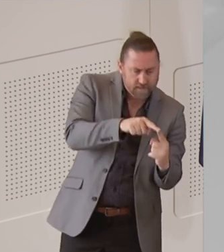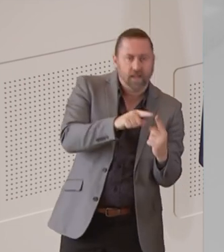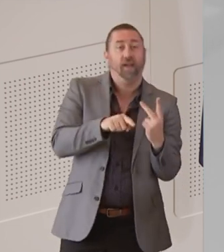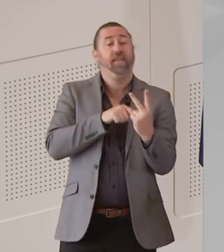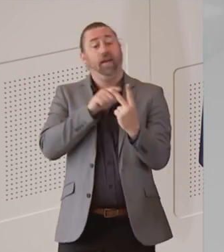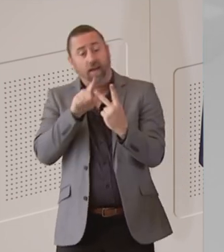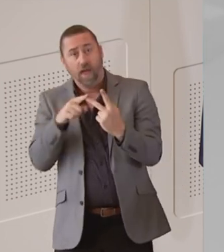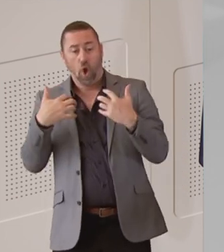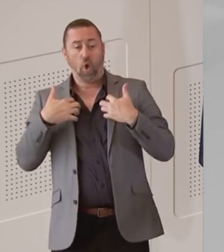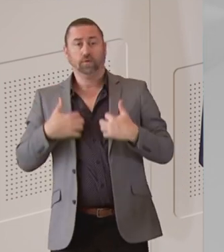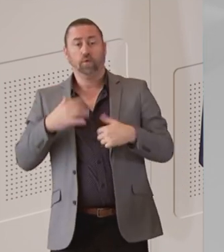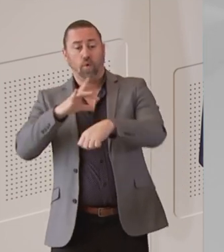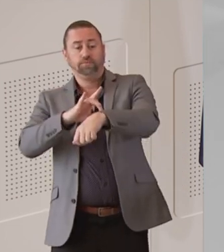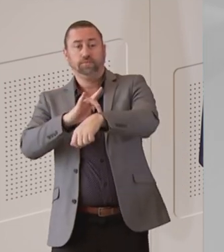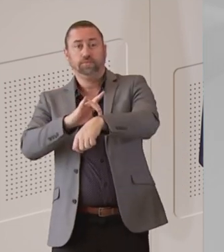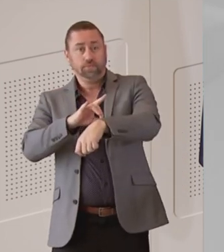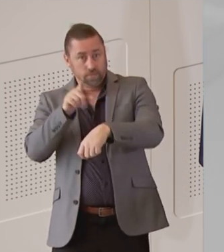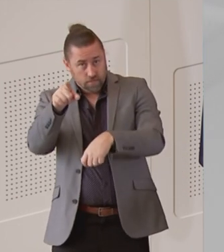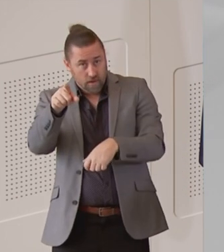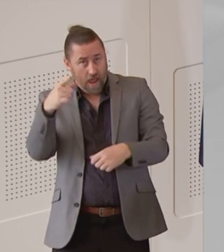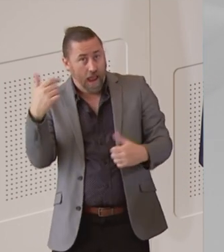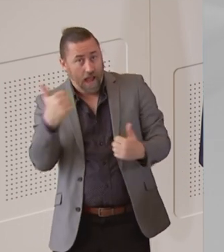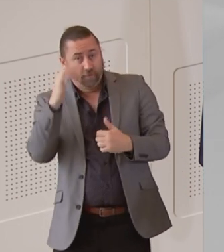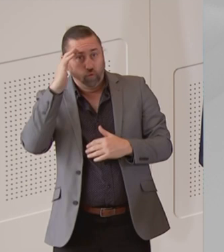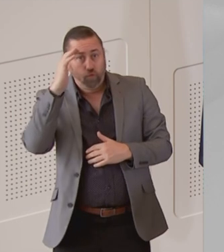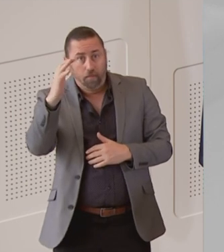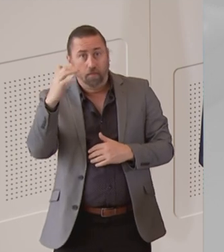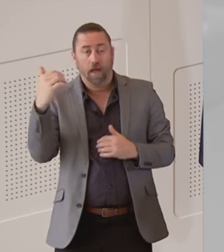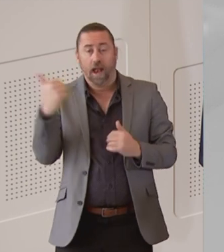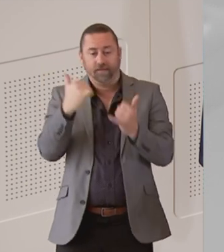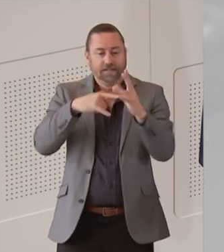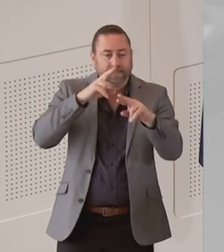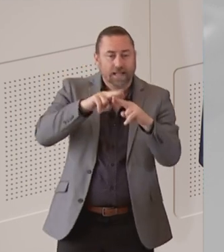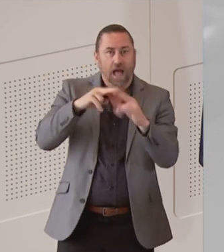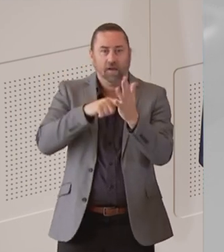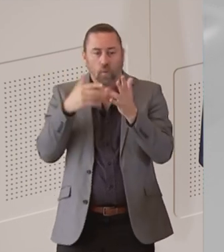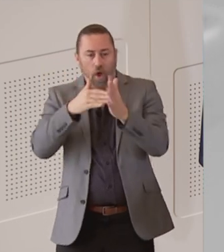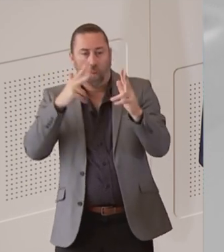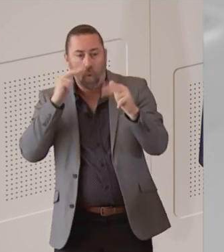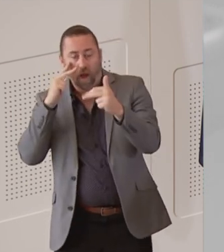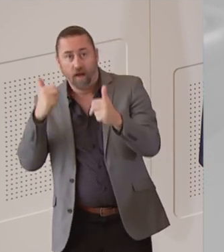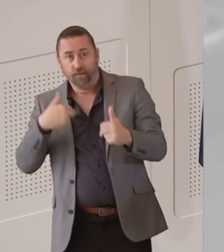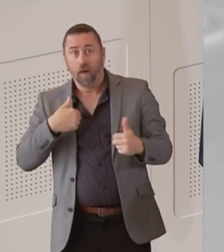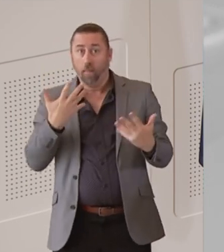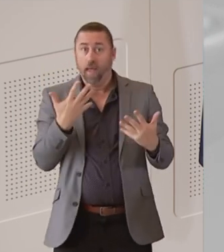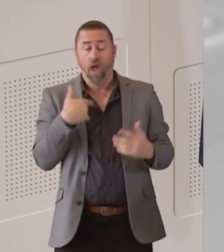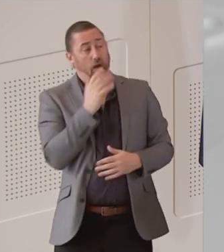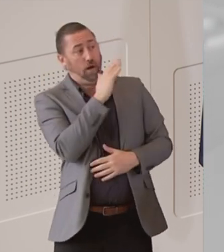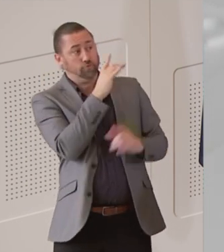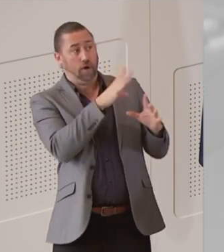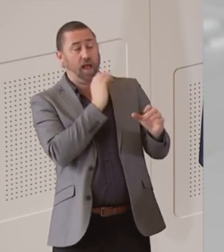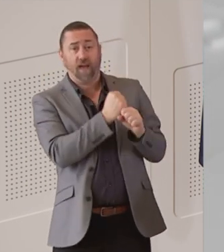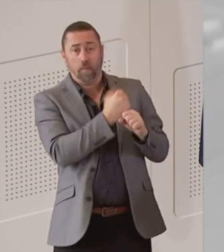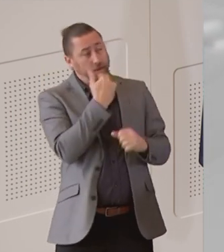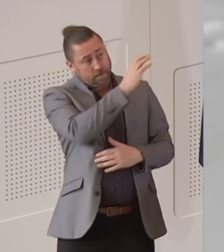capacity. And that means a big injection of funds from the federal government into the states to make sure that the hospitals